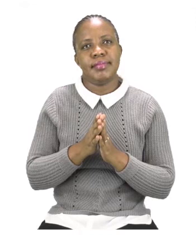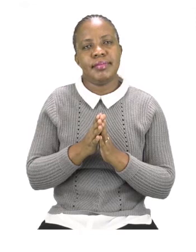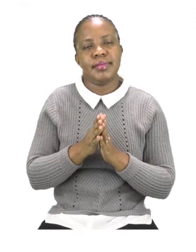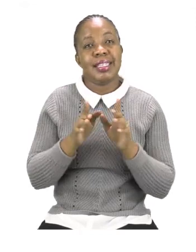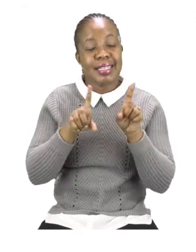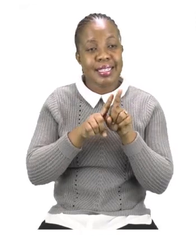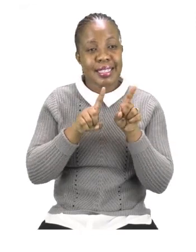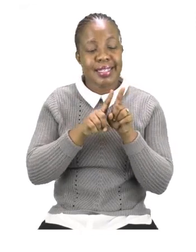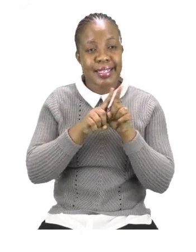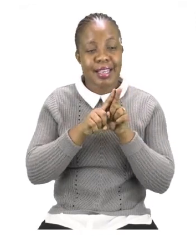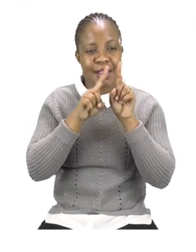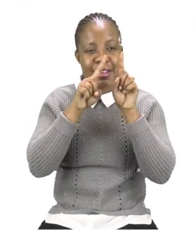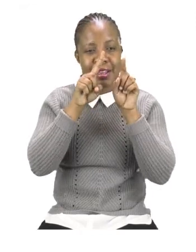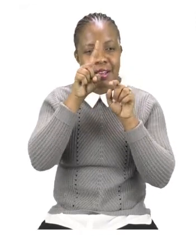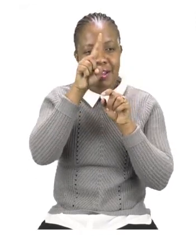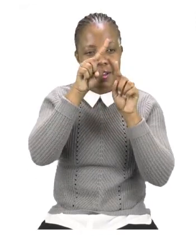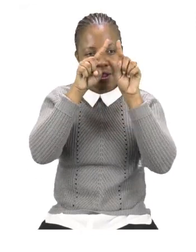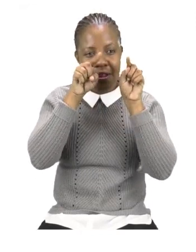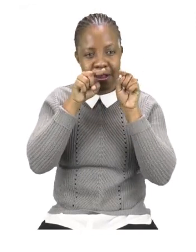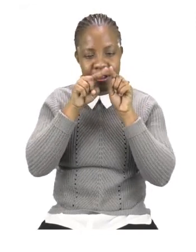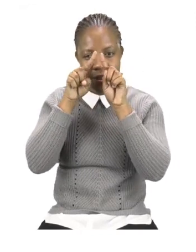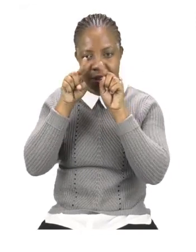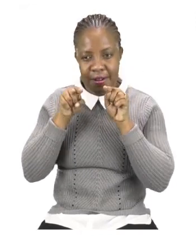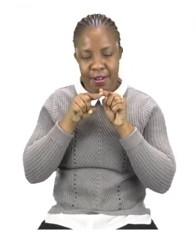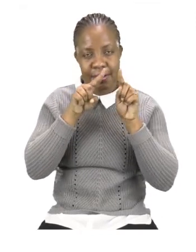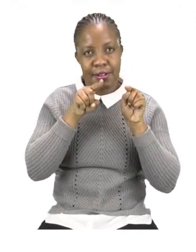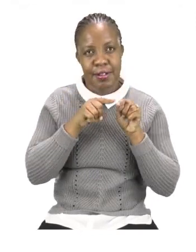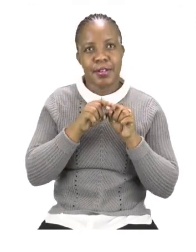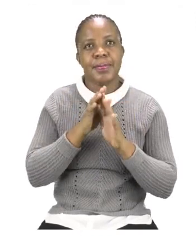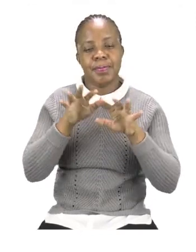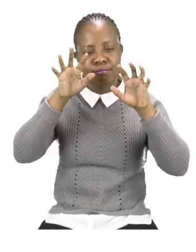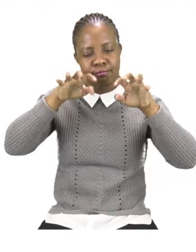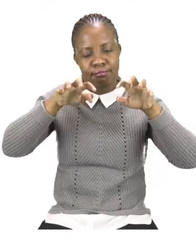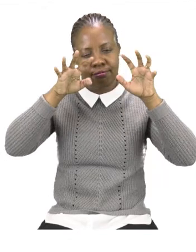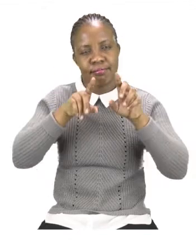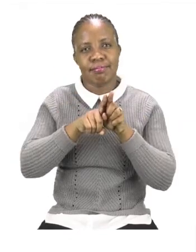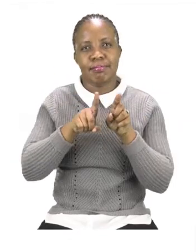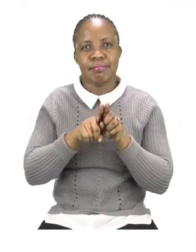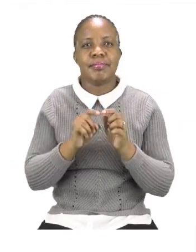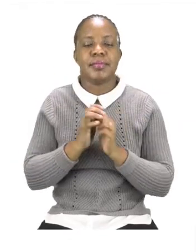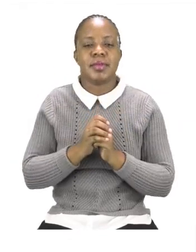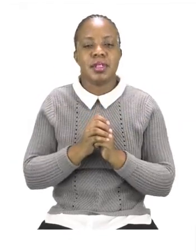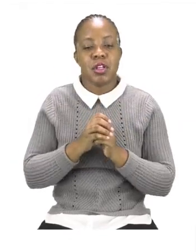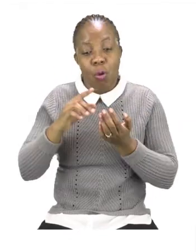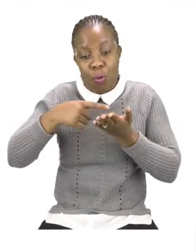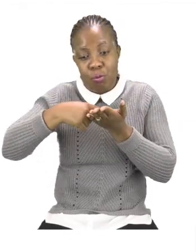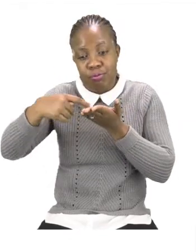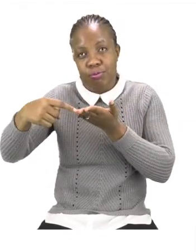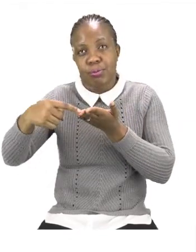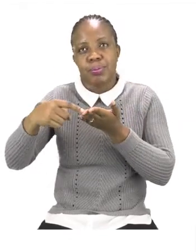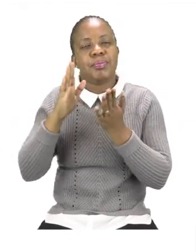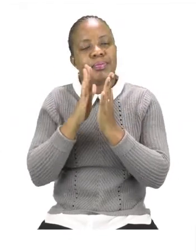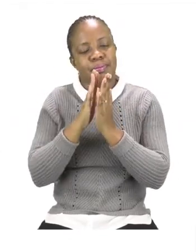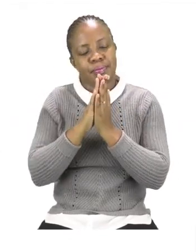Now I want you to please practice these words. Now we go through the week. Make sure that you use